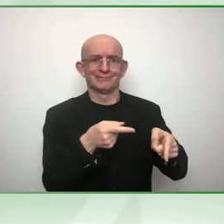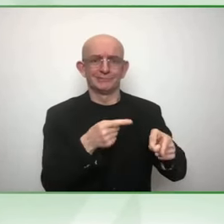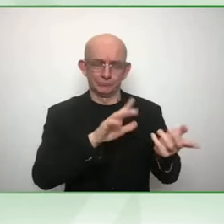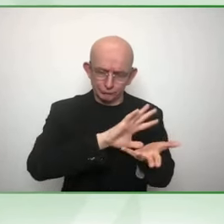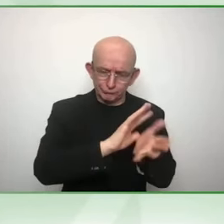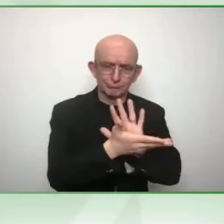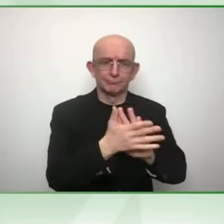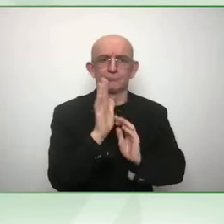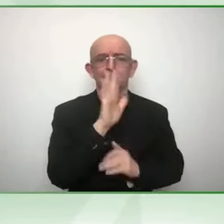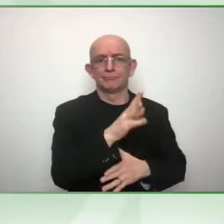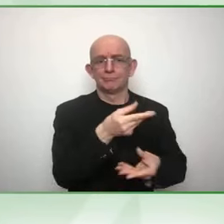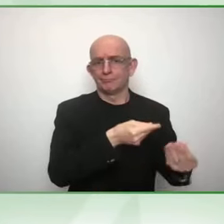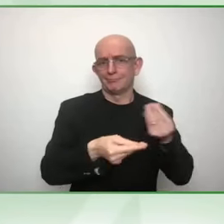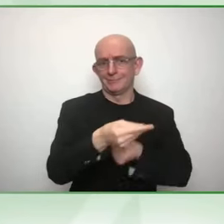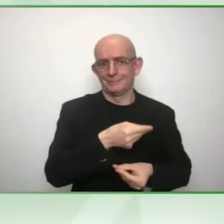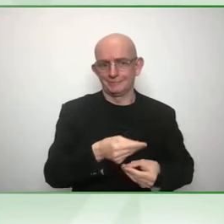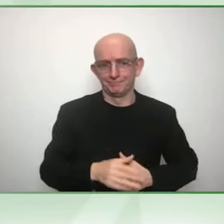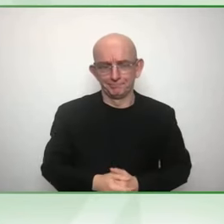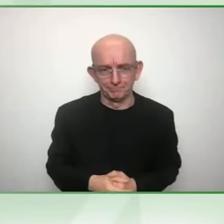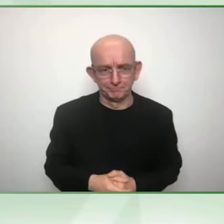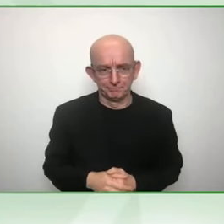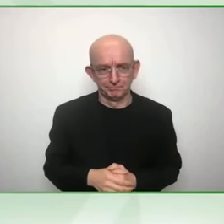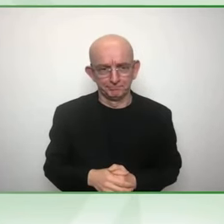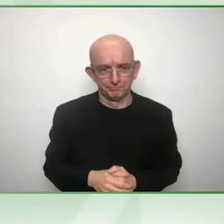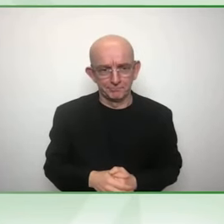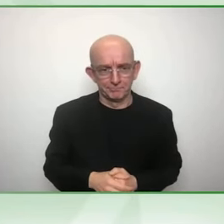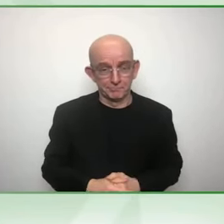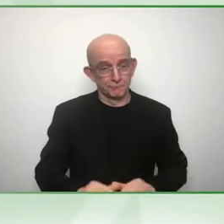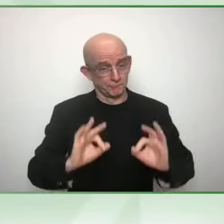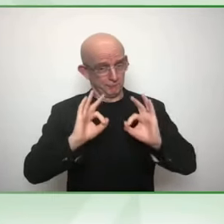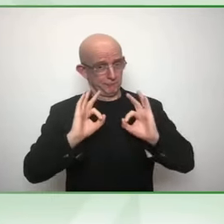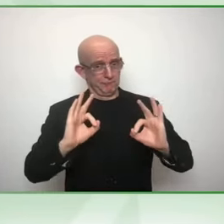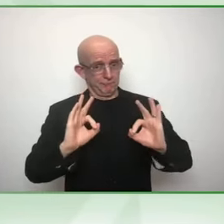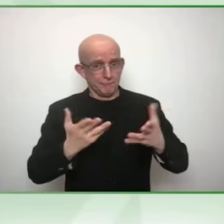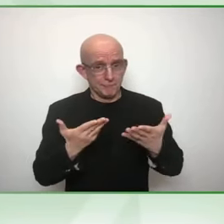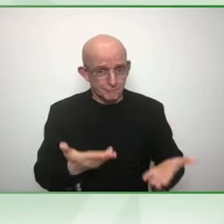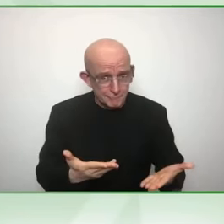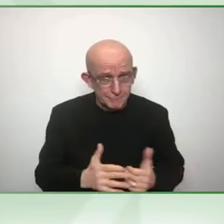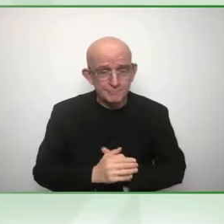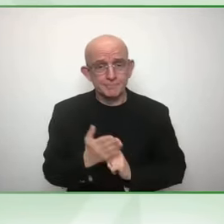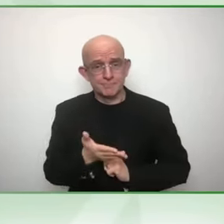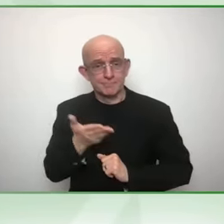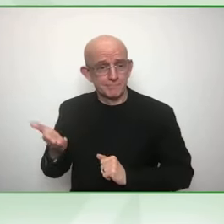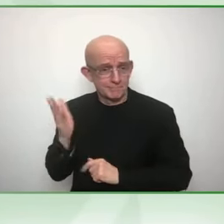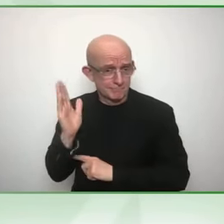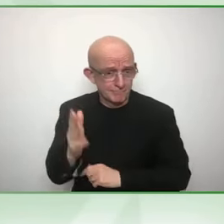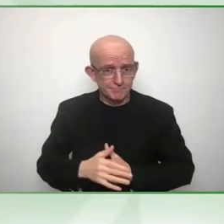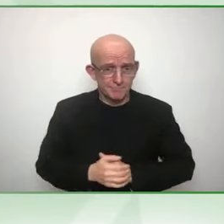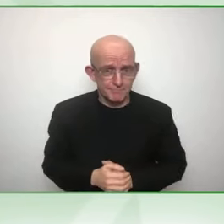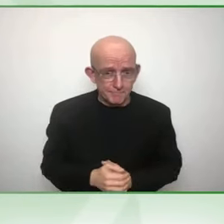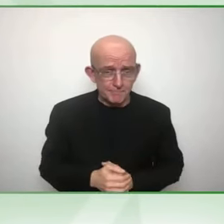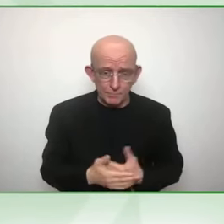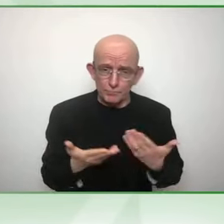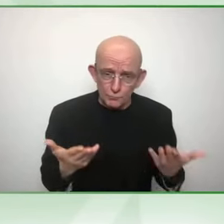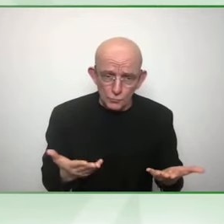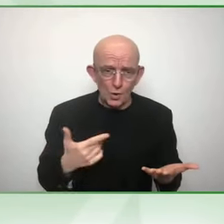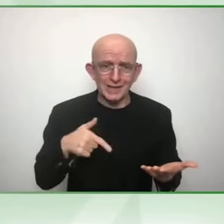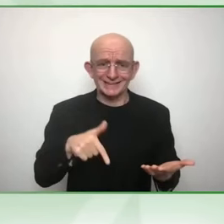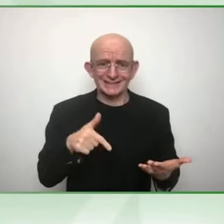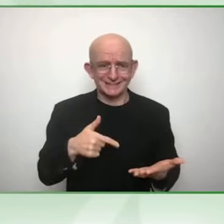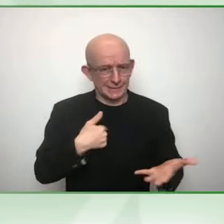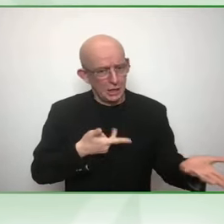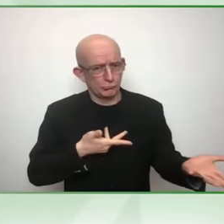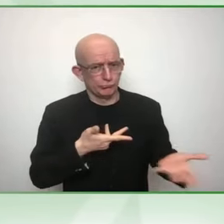contraire, is to urge the audience to engage in a nice dialogue with us because I think the softball